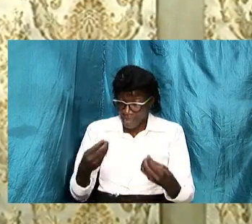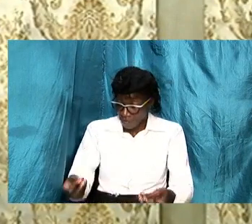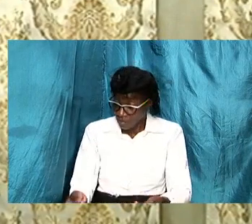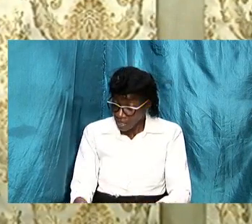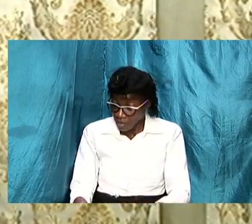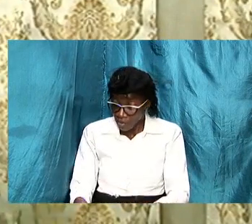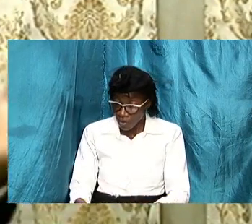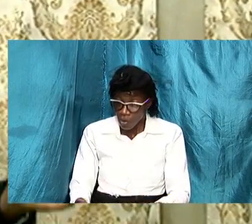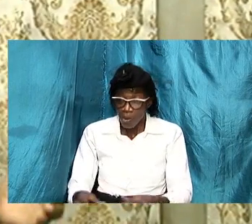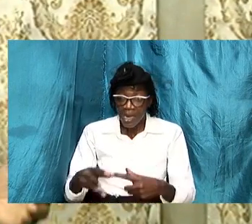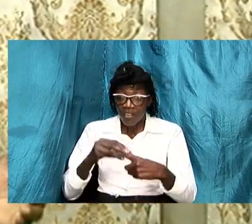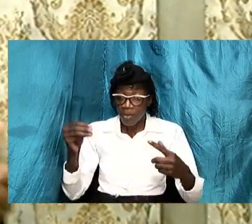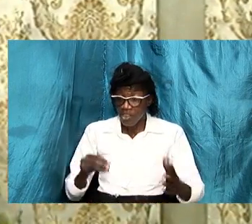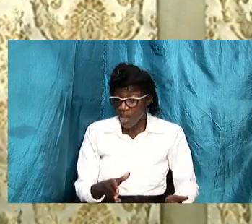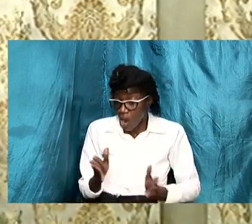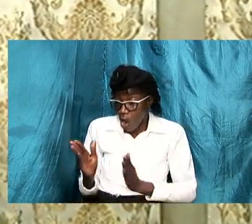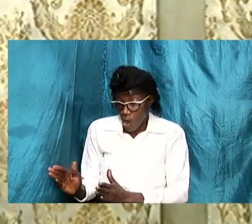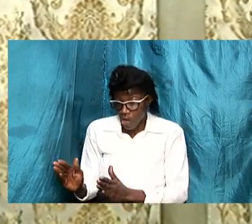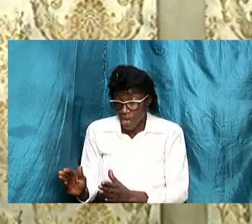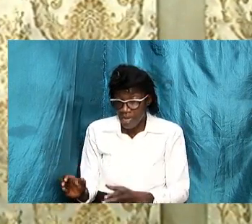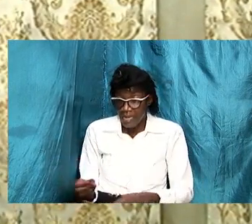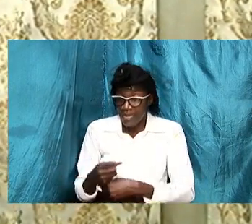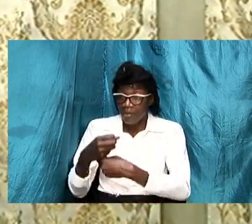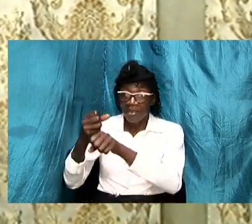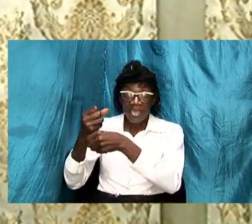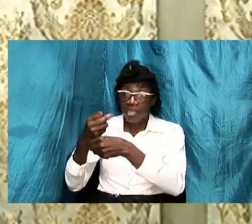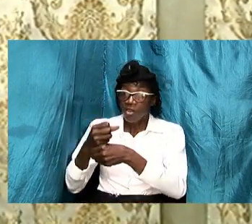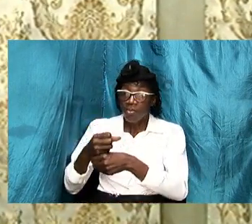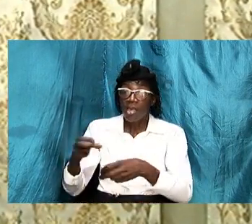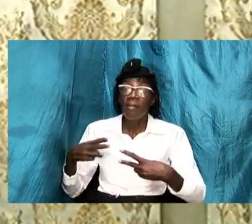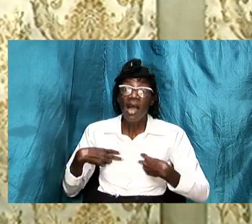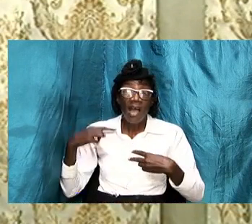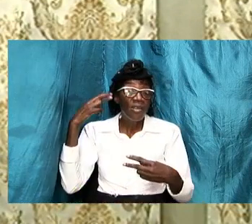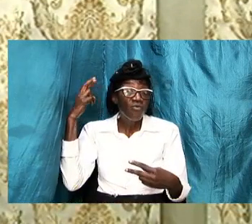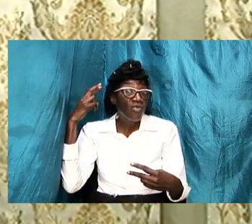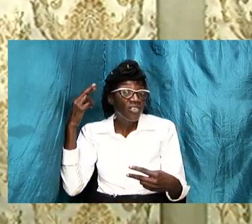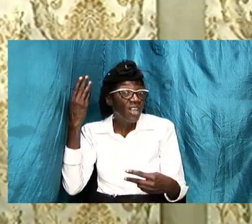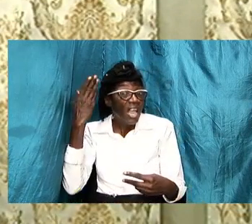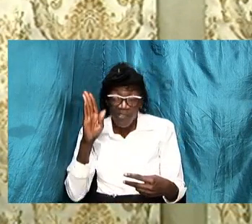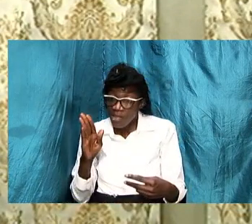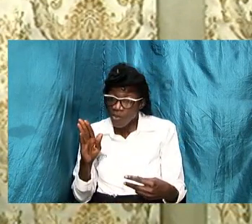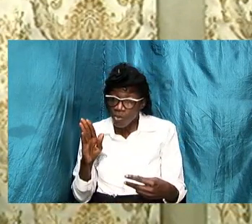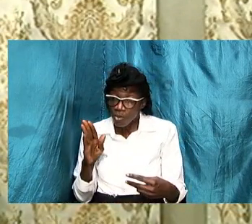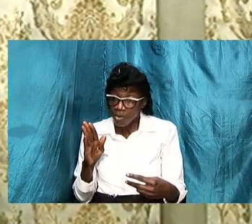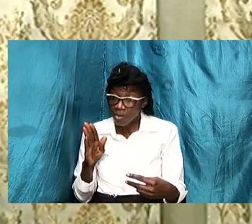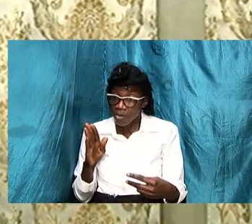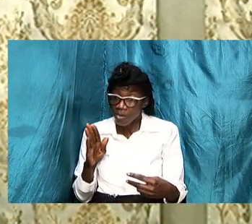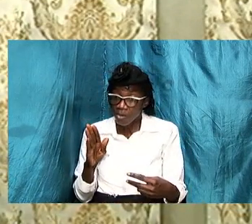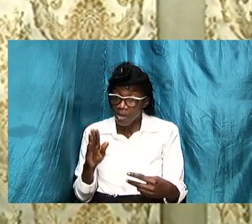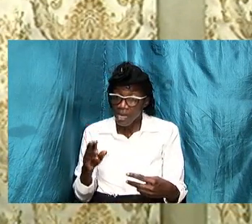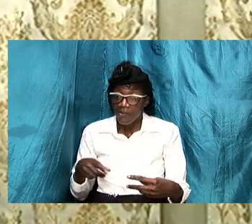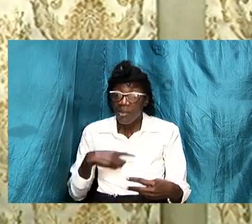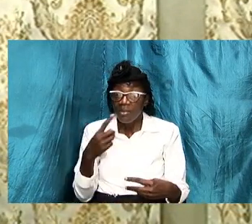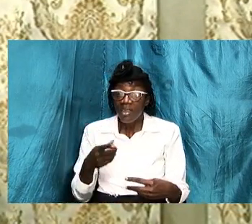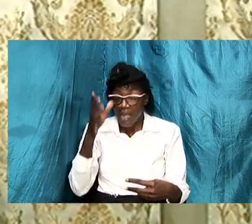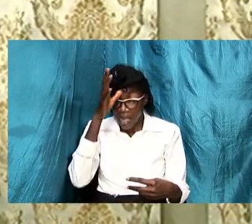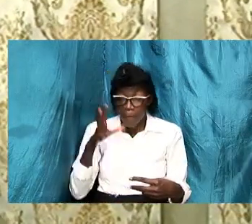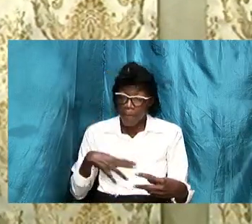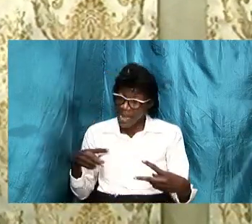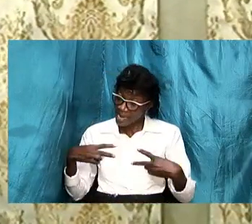sets it up he has his reasons even if we do not know but if he says that a man has that responsibility